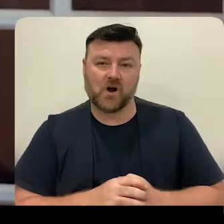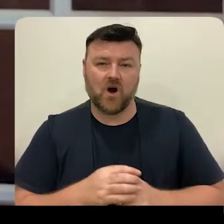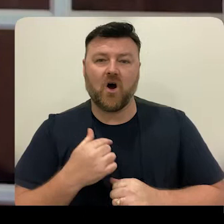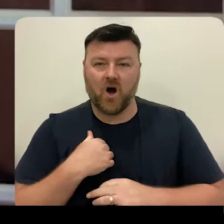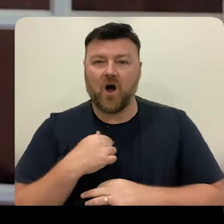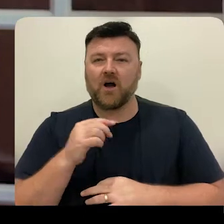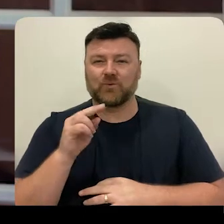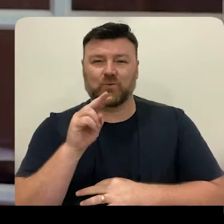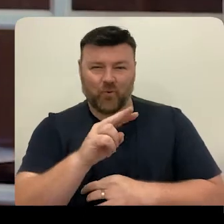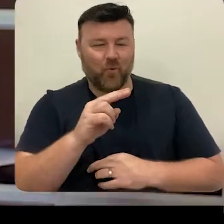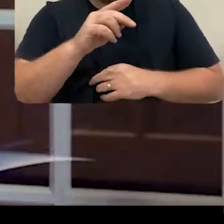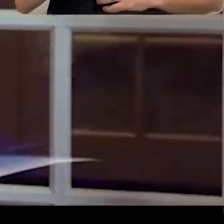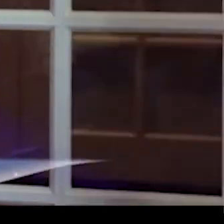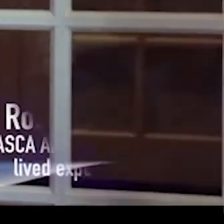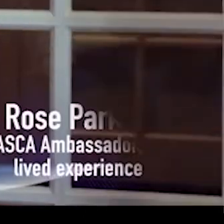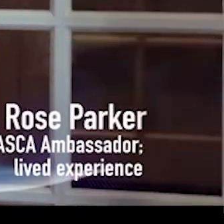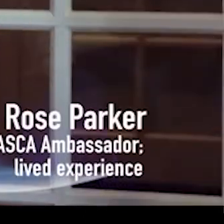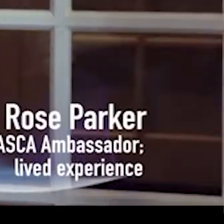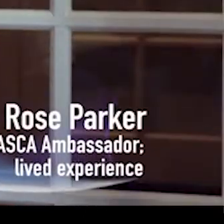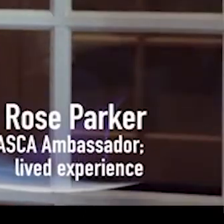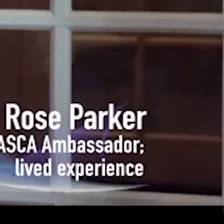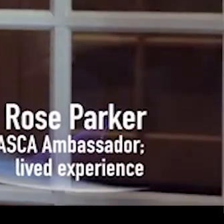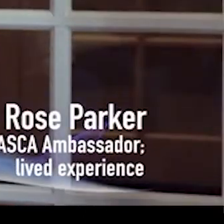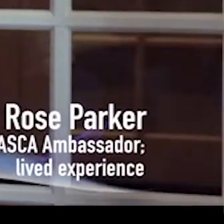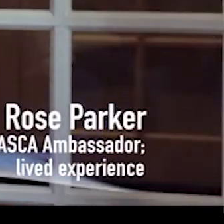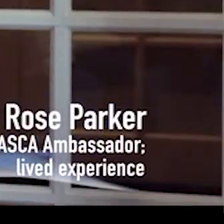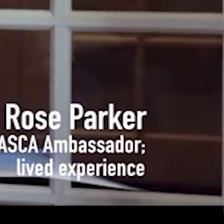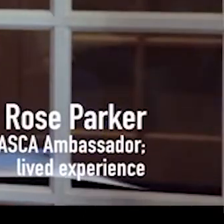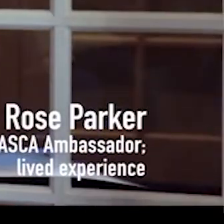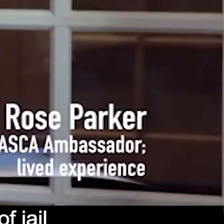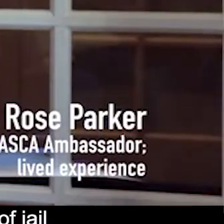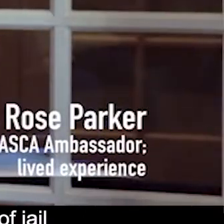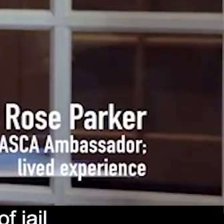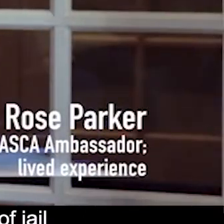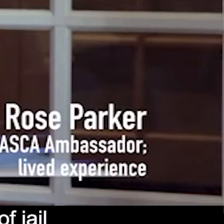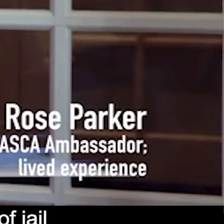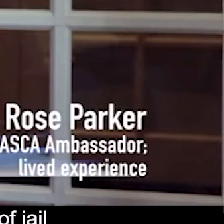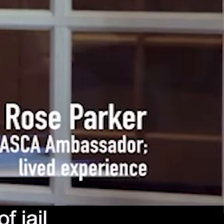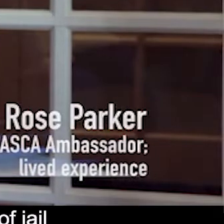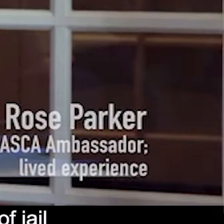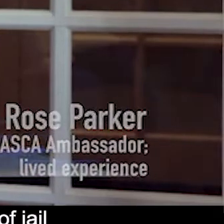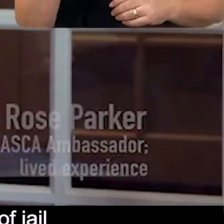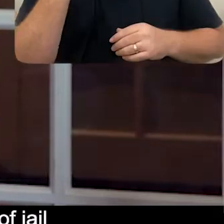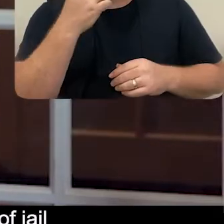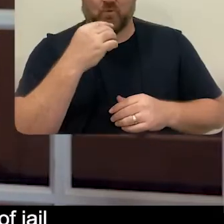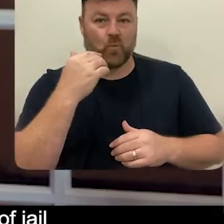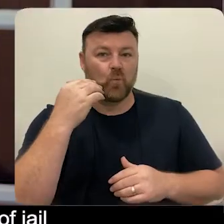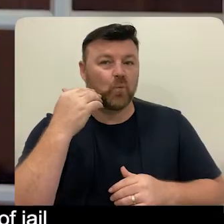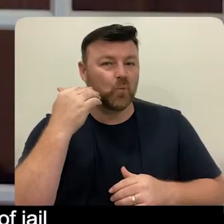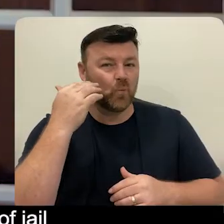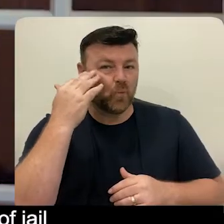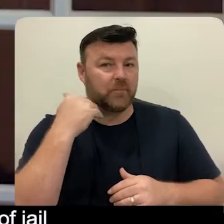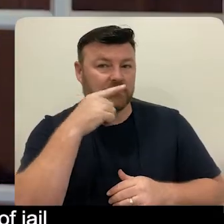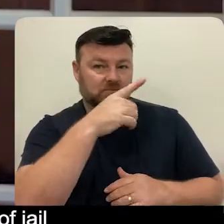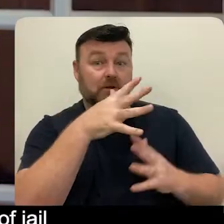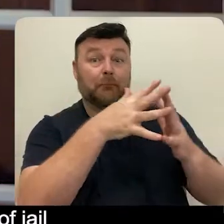I saw a story in an ASCA DVD of a young woman in America transitioning out